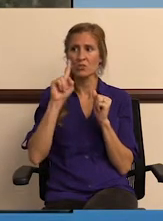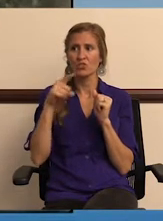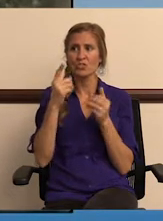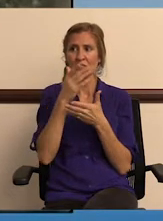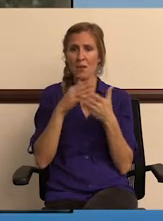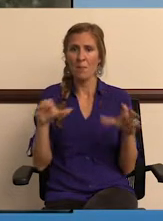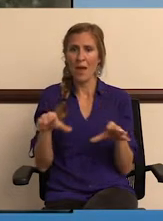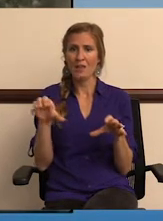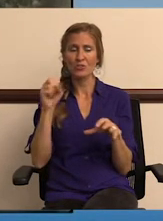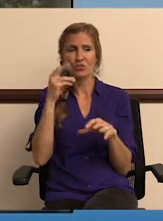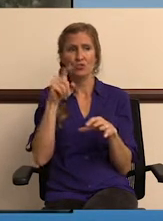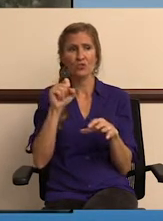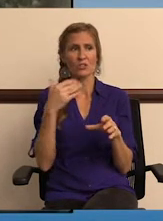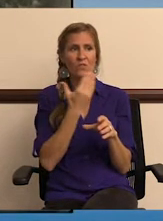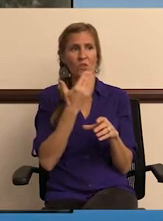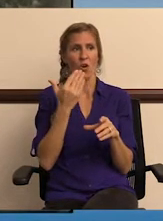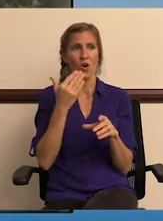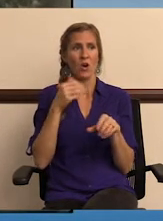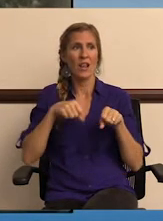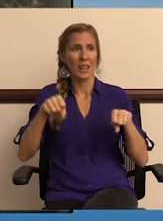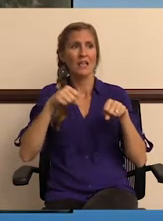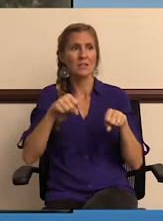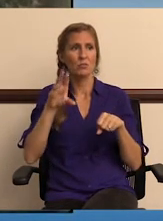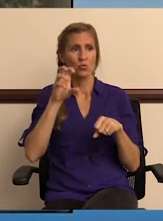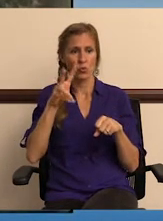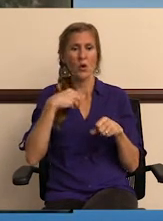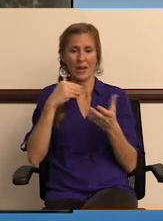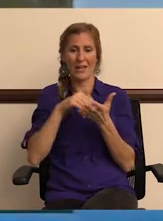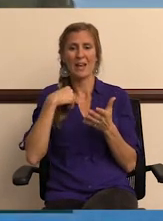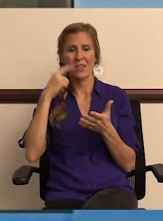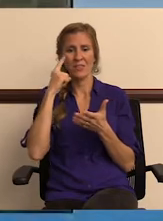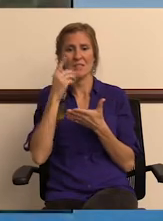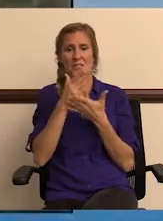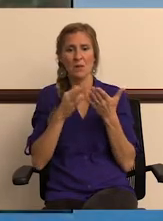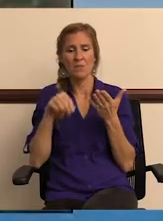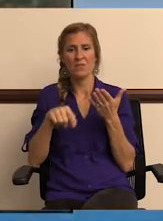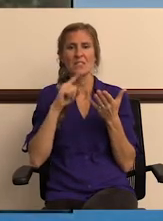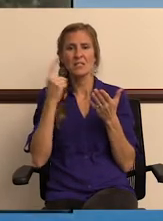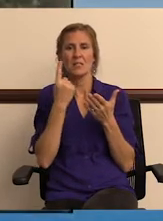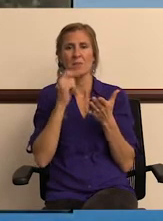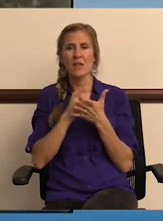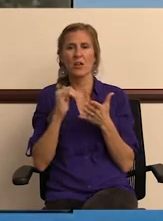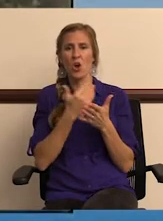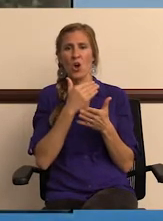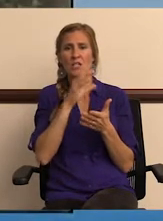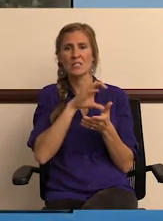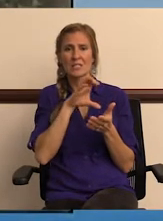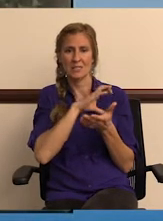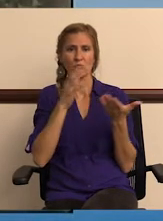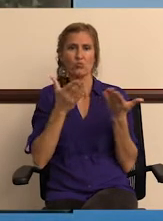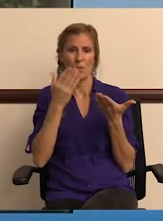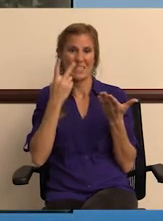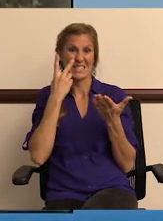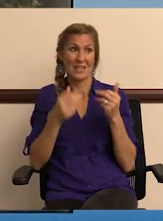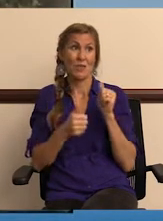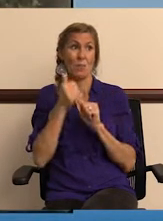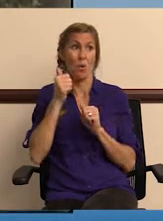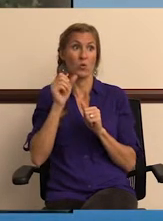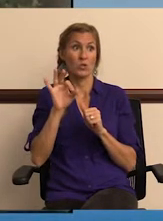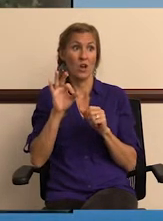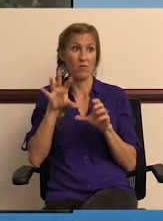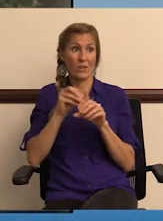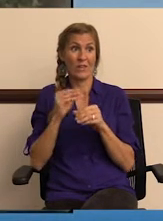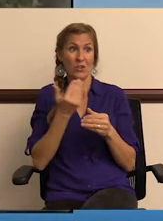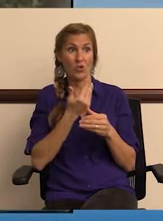So this is just some action shots of our landscape crew. And again, you know, I definitely think this is something that our citizens probably